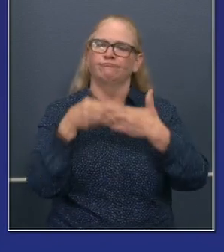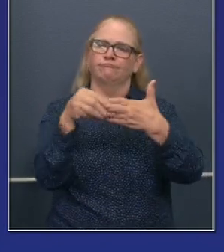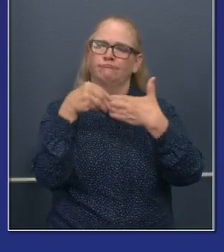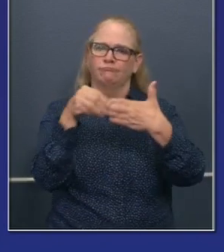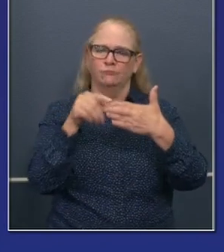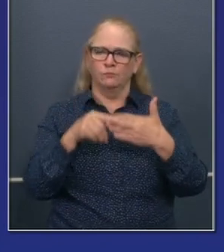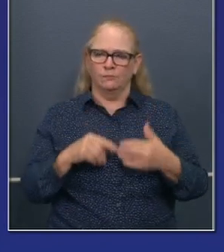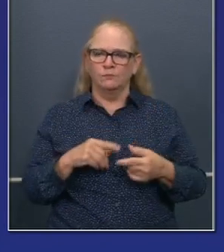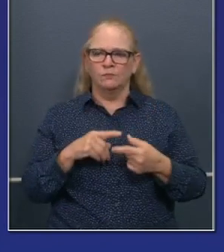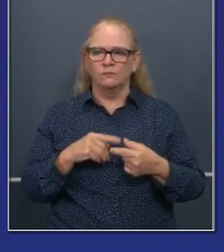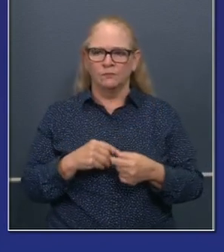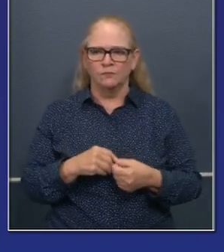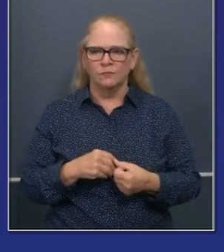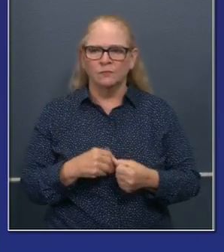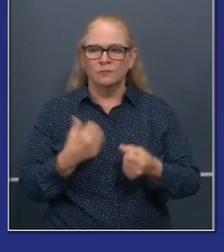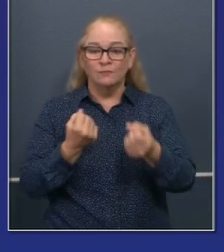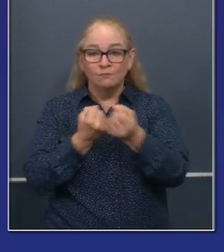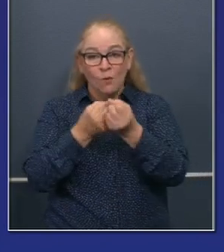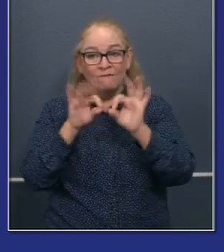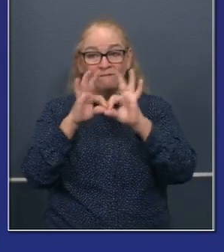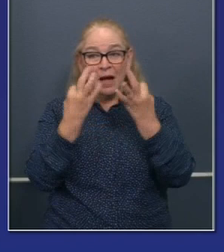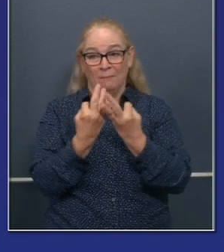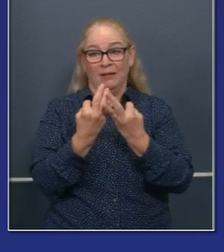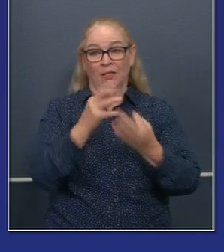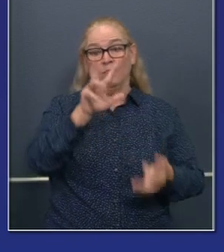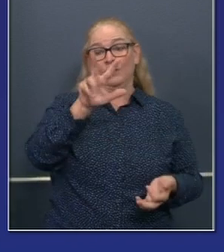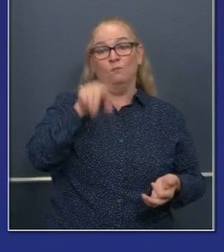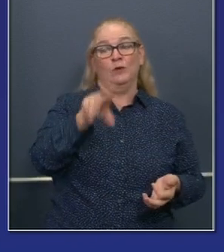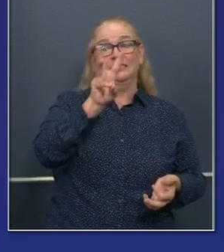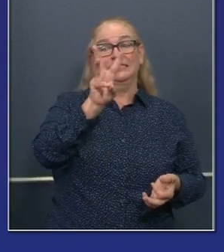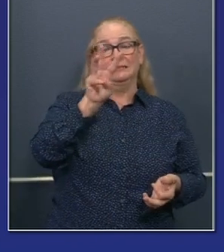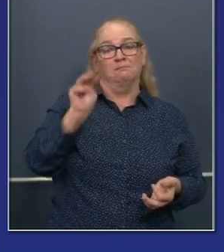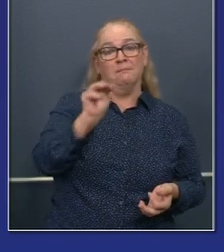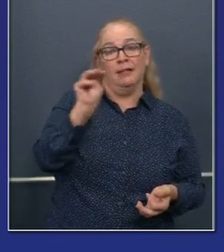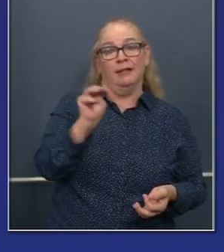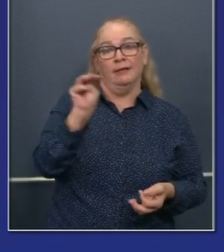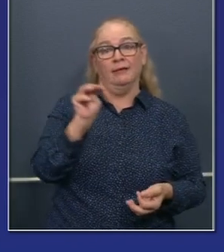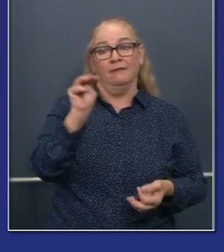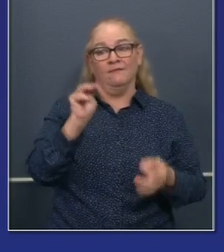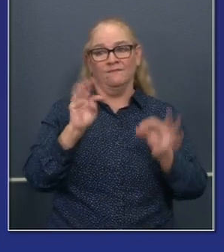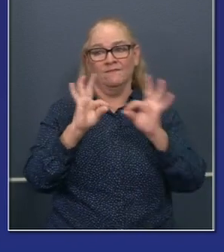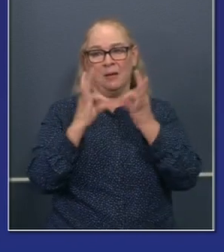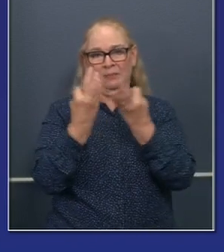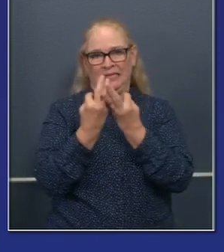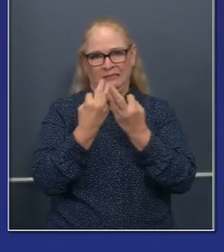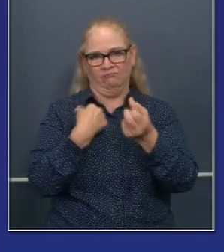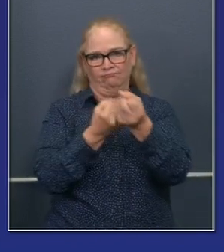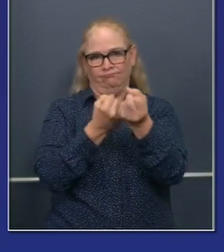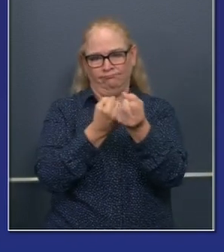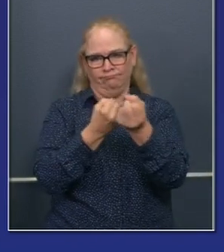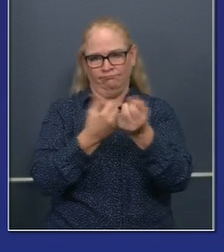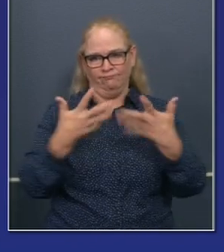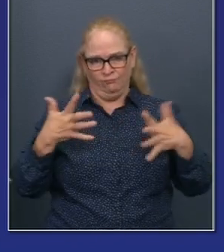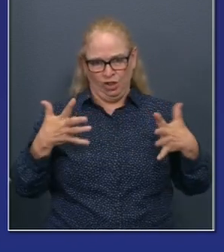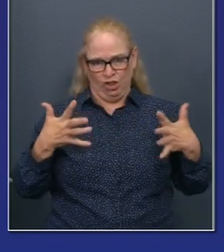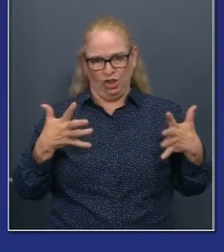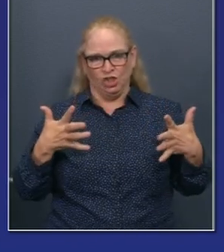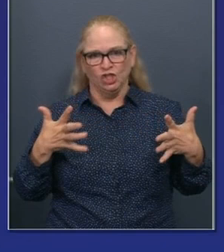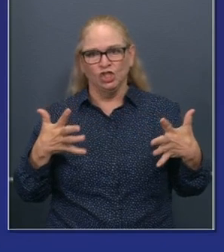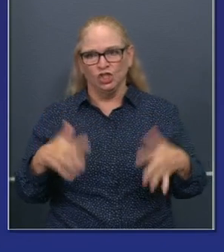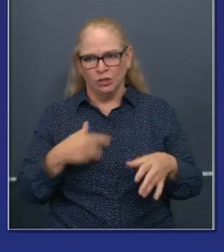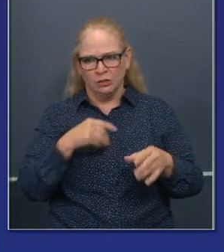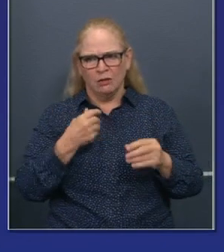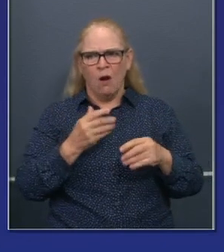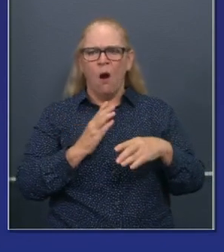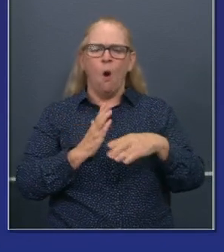families, 3.6 million working families have already received, uh, a billion dollars through